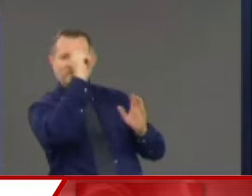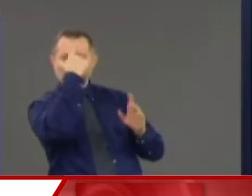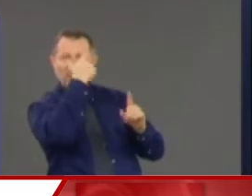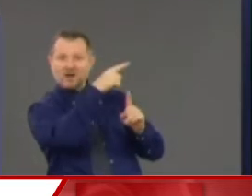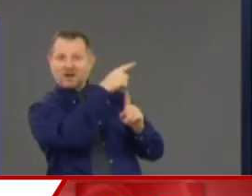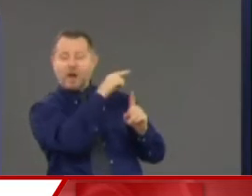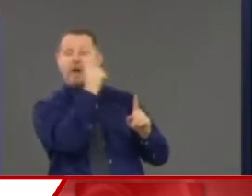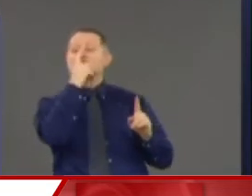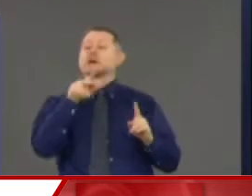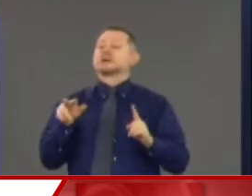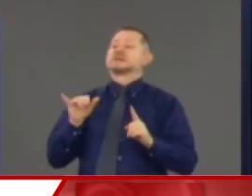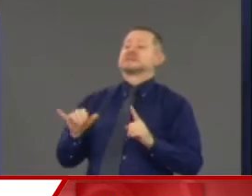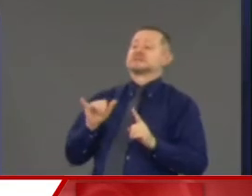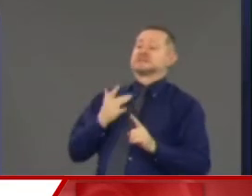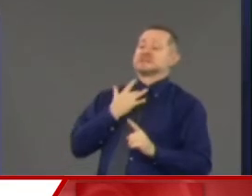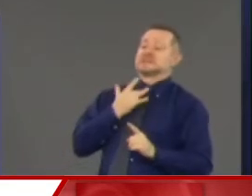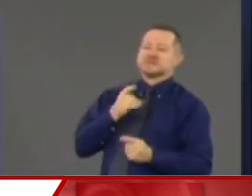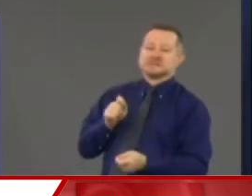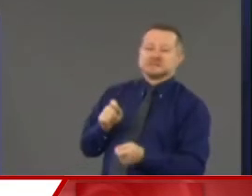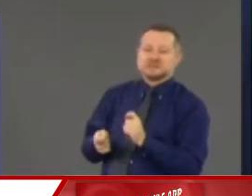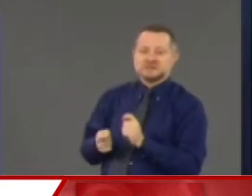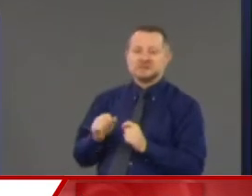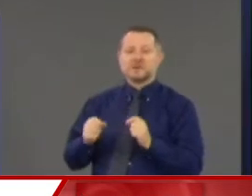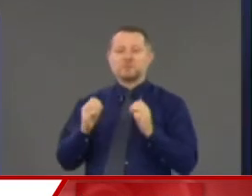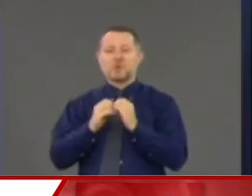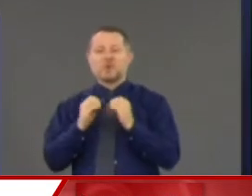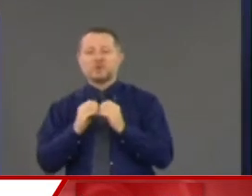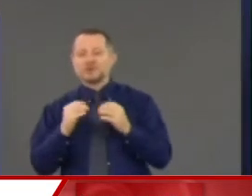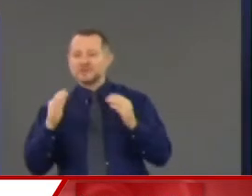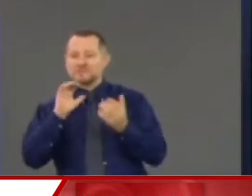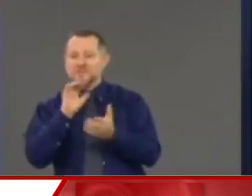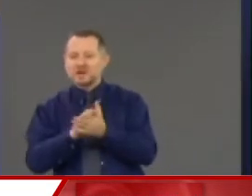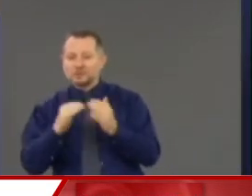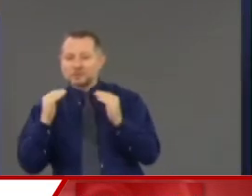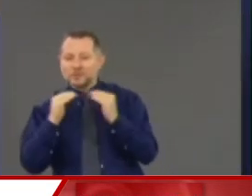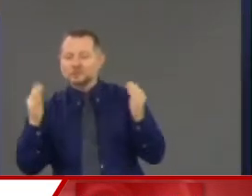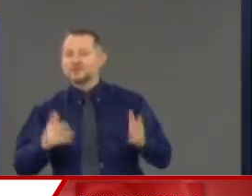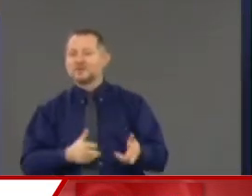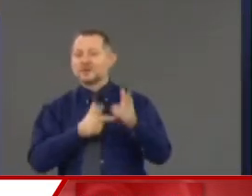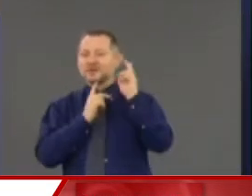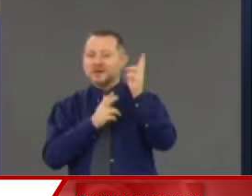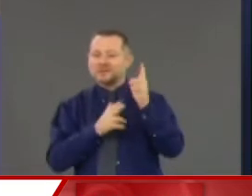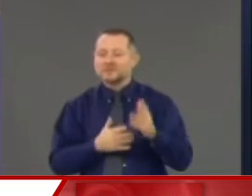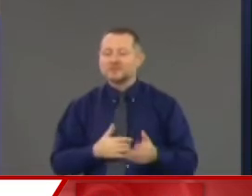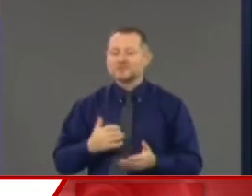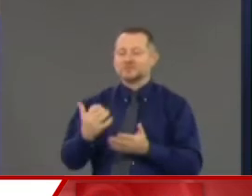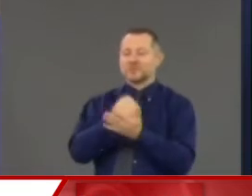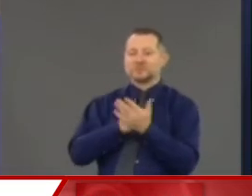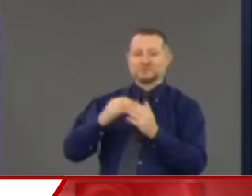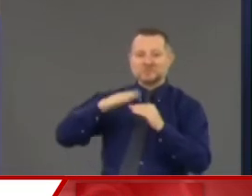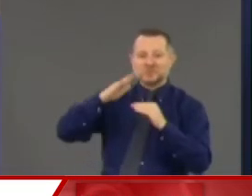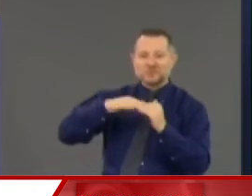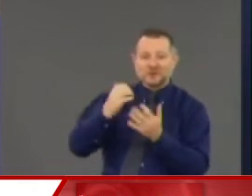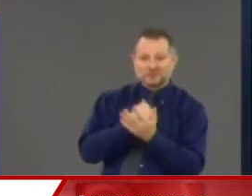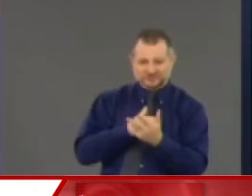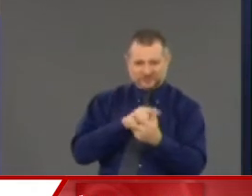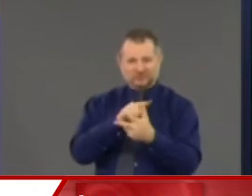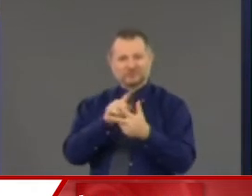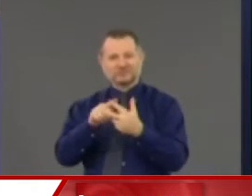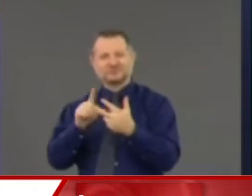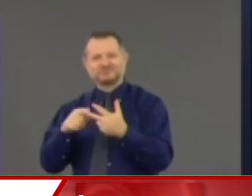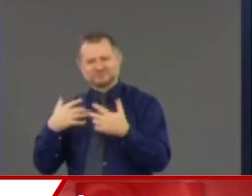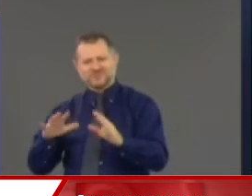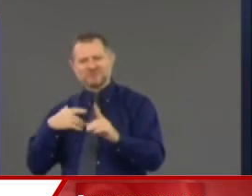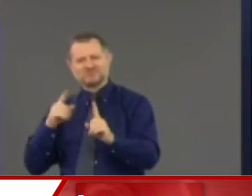Marriage equality, guns, minimum wage. Every one of those things they talked about for decades.